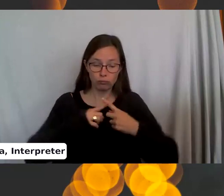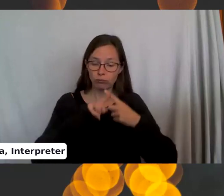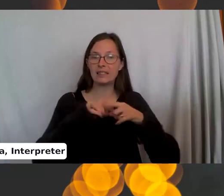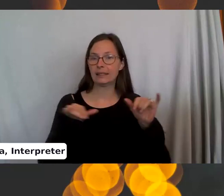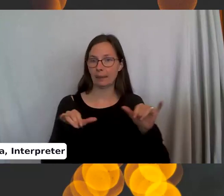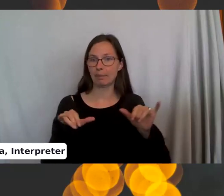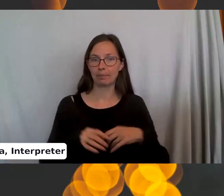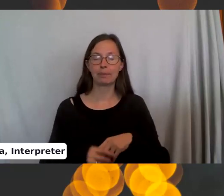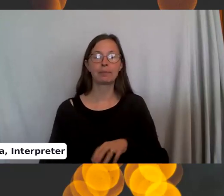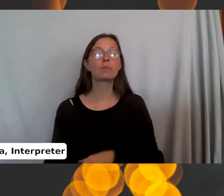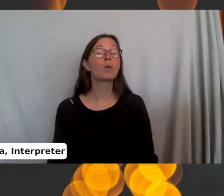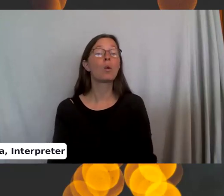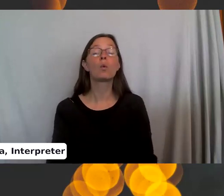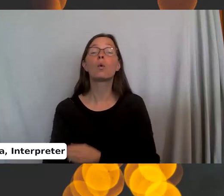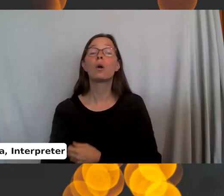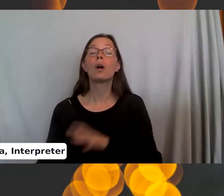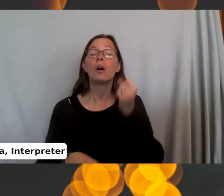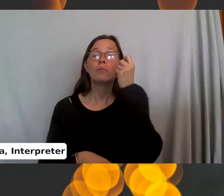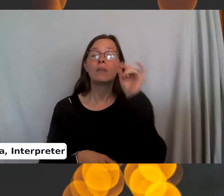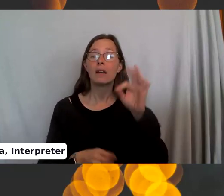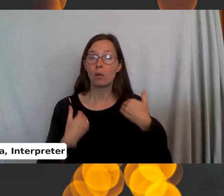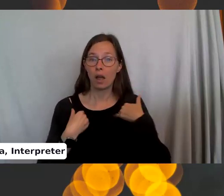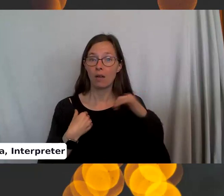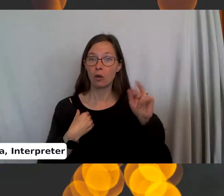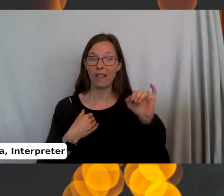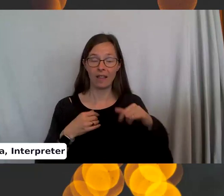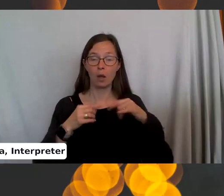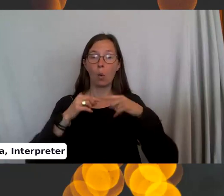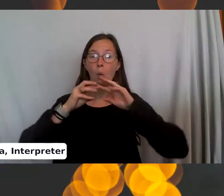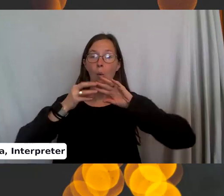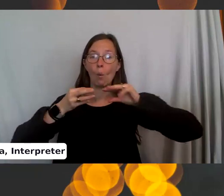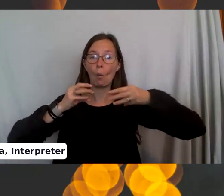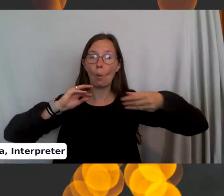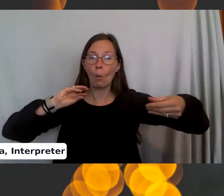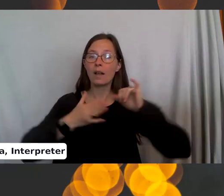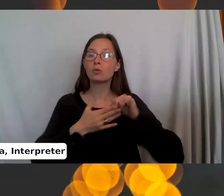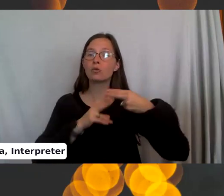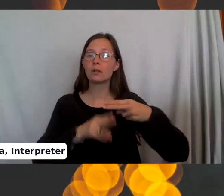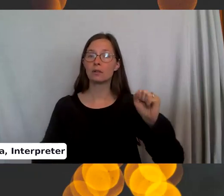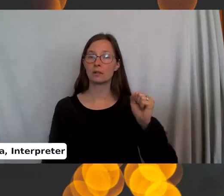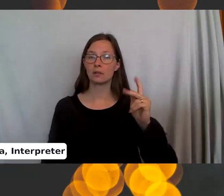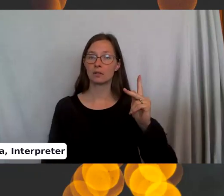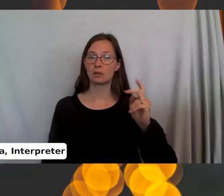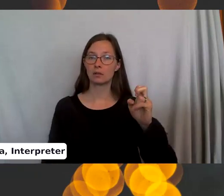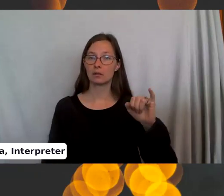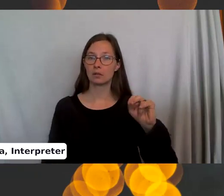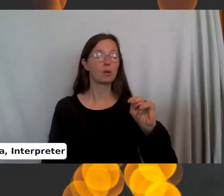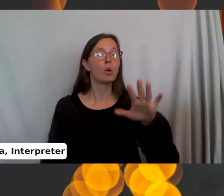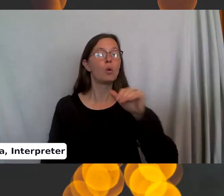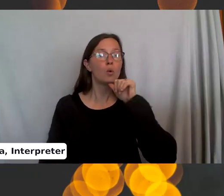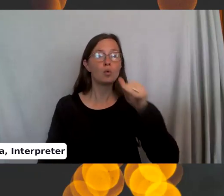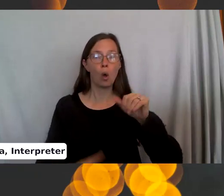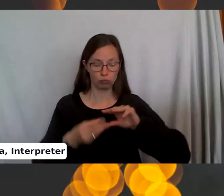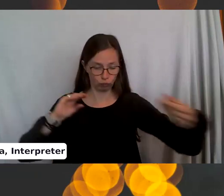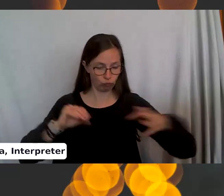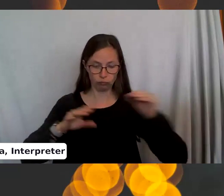so now, oh, so if you get yarn like this, by the way, if it's in a skein is what this is called, do not just open this and start knitting with it.